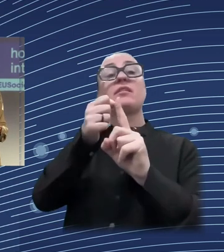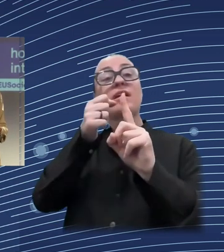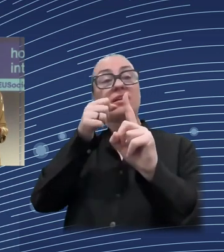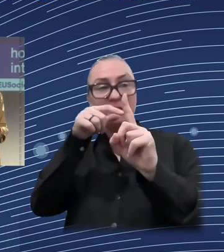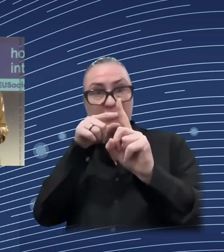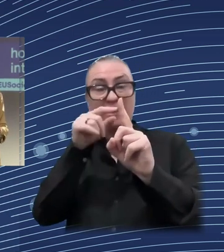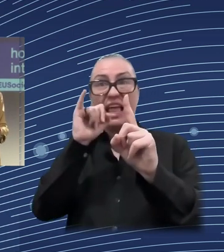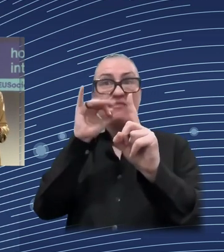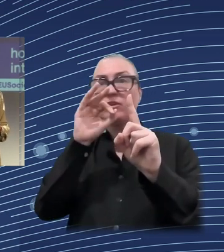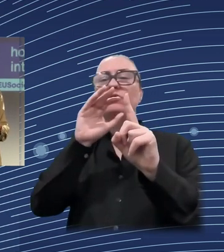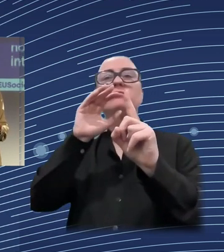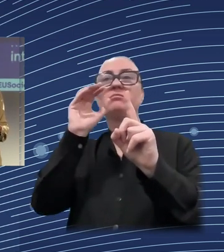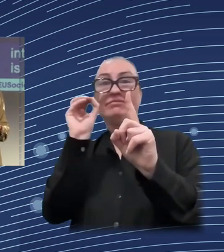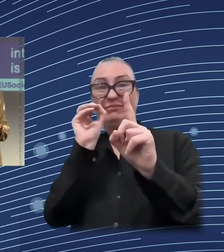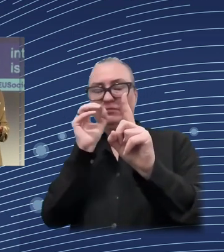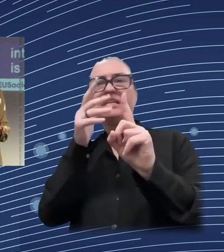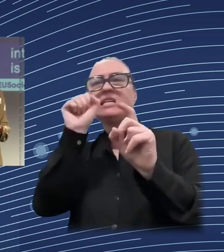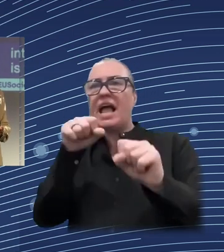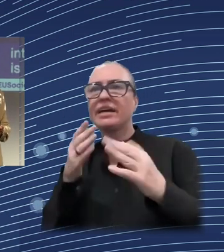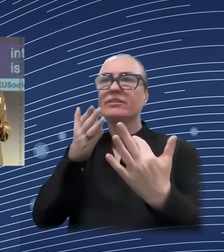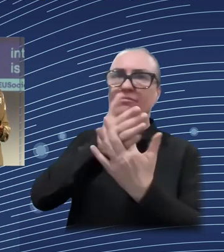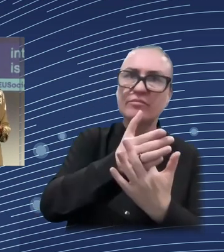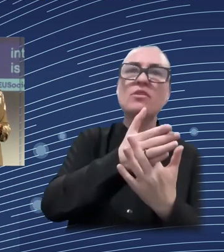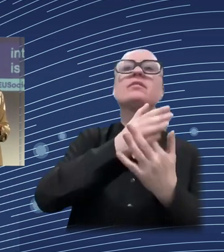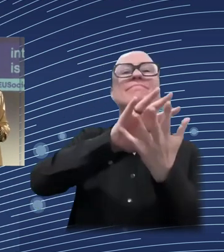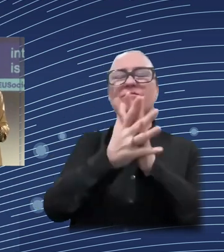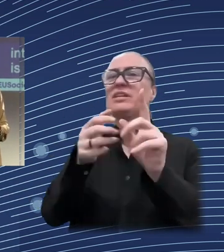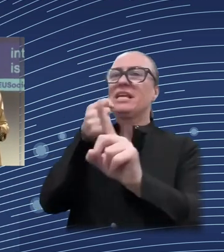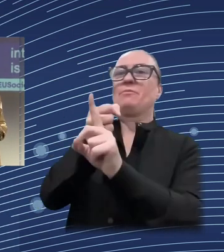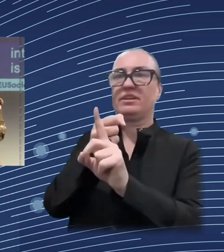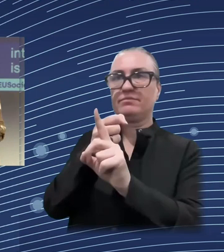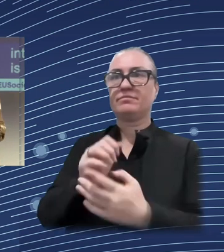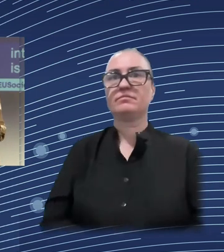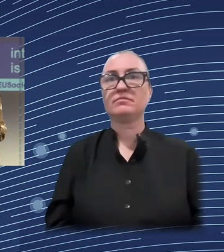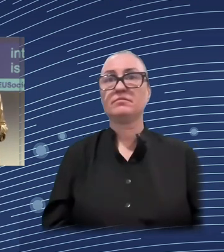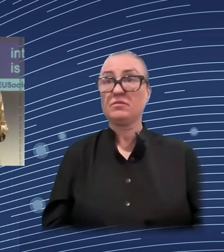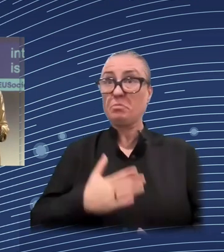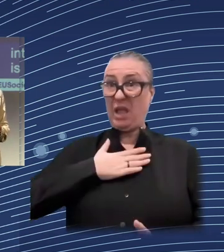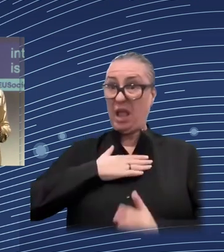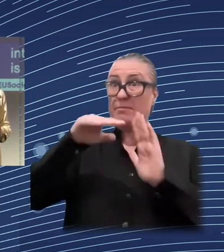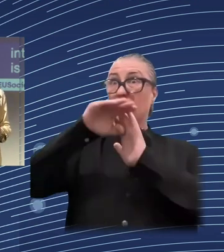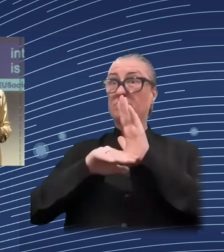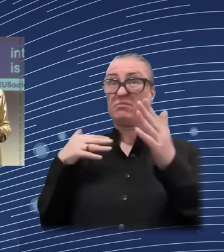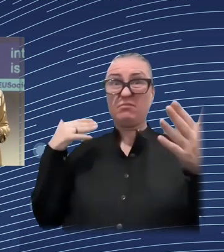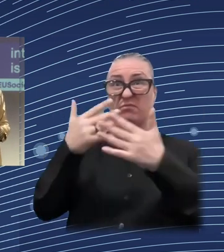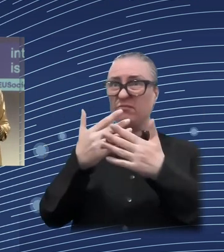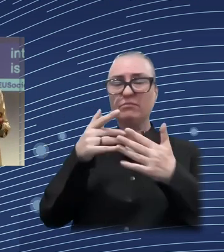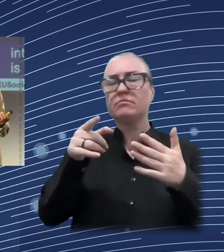the absolute number. The impact is only the relative number relative to not having participated.